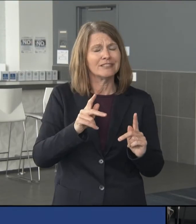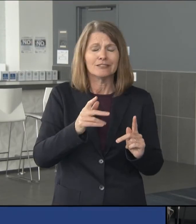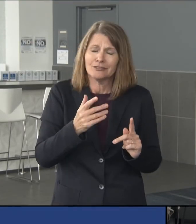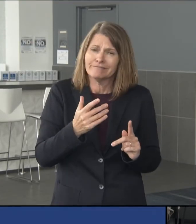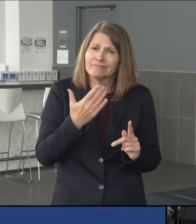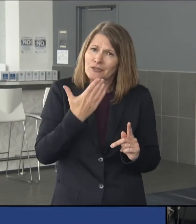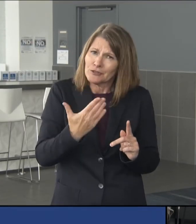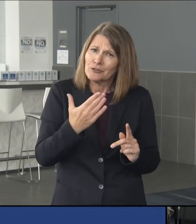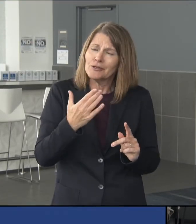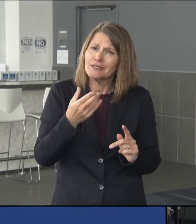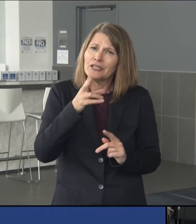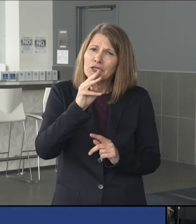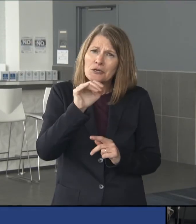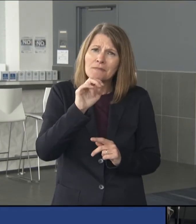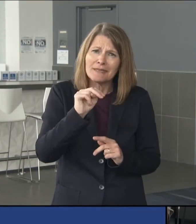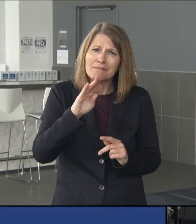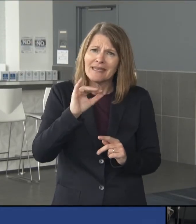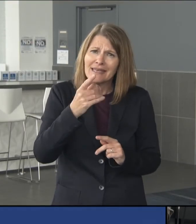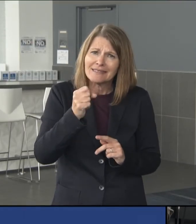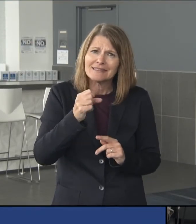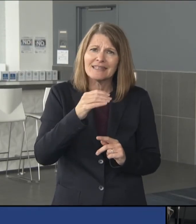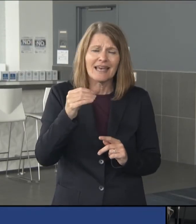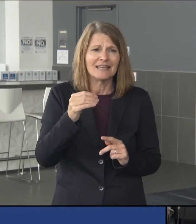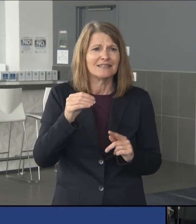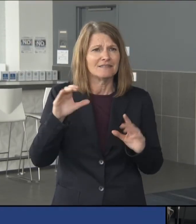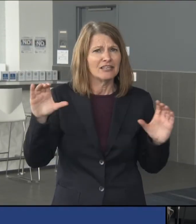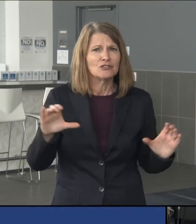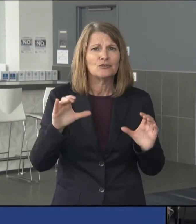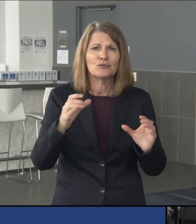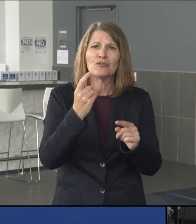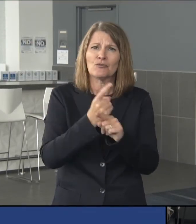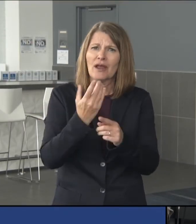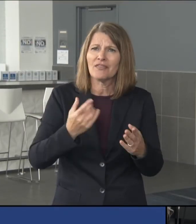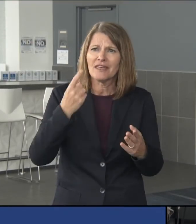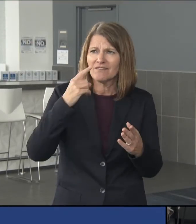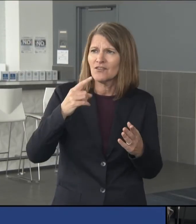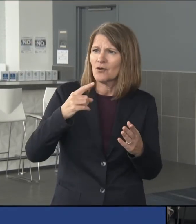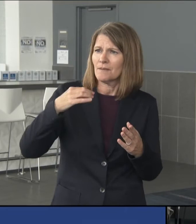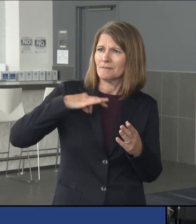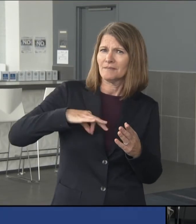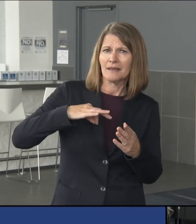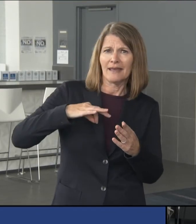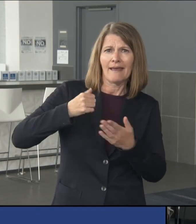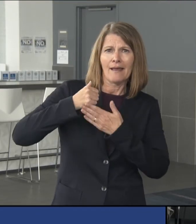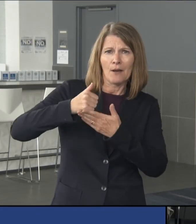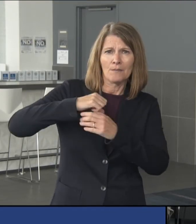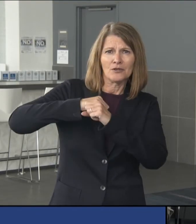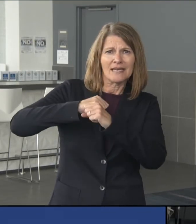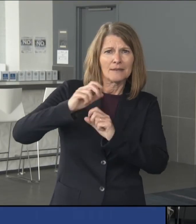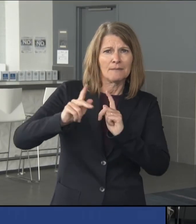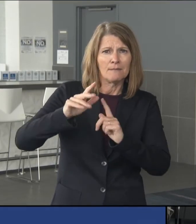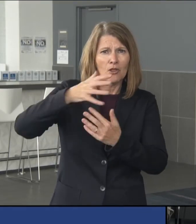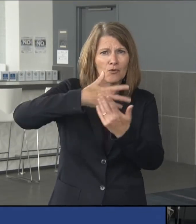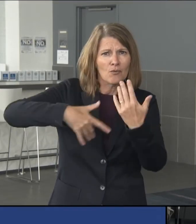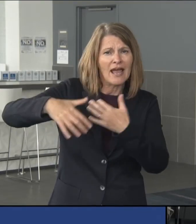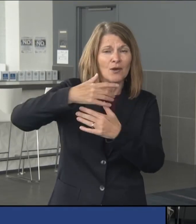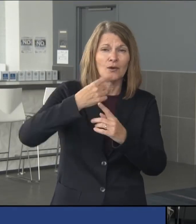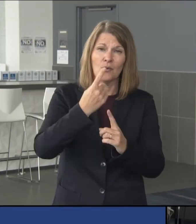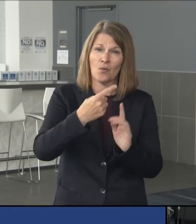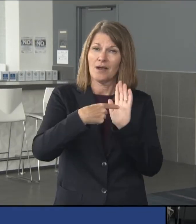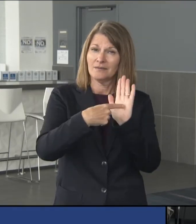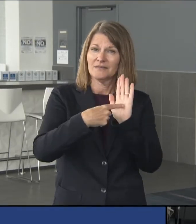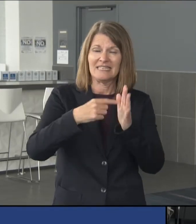human beings and will do the right thing to, for the people around them. One of the indicators is, is the seniors.